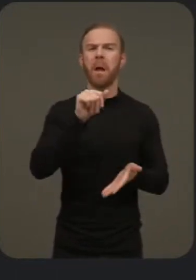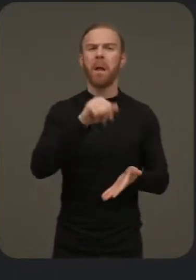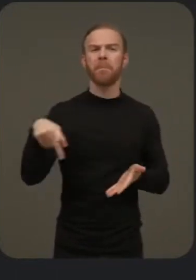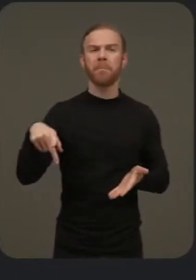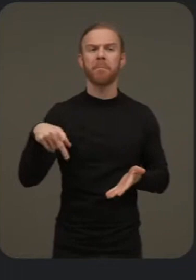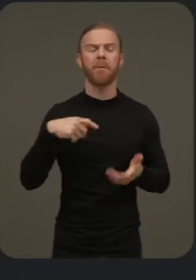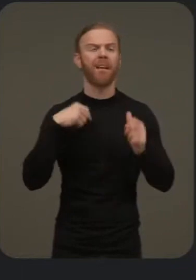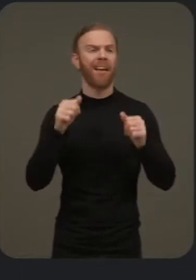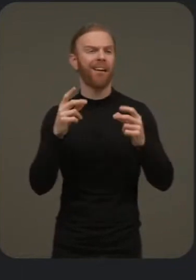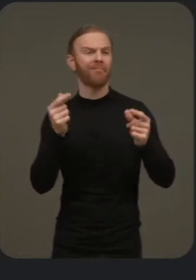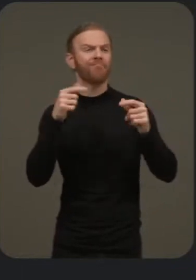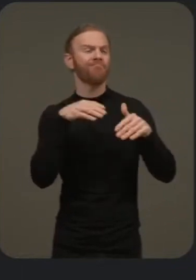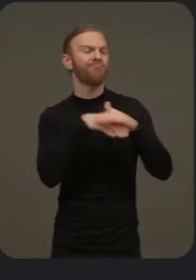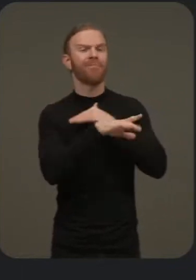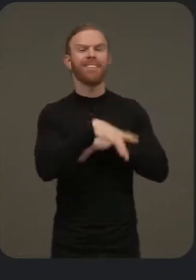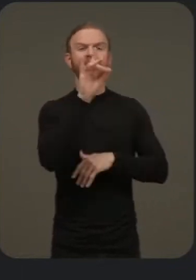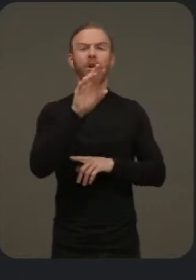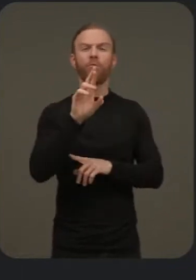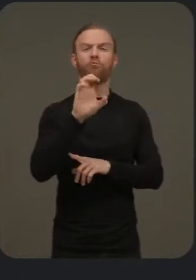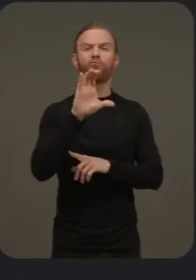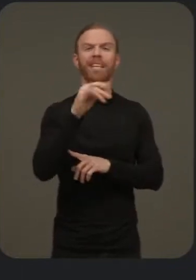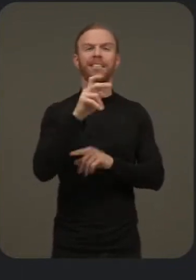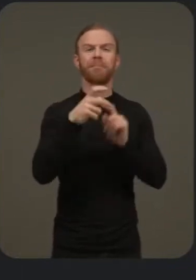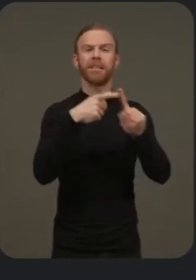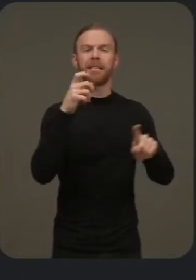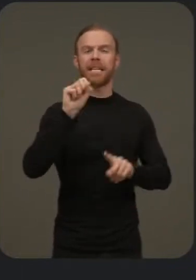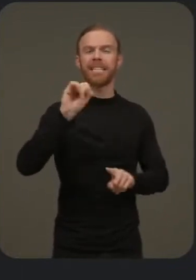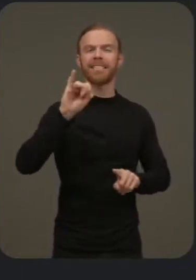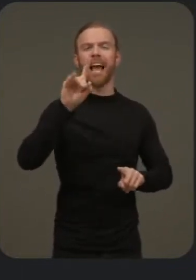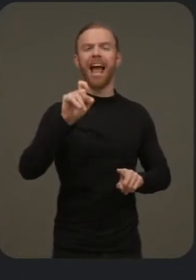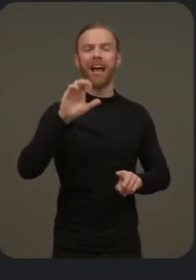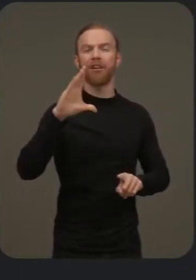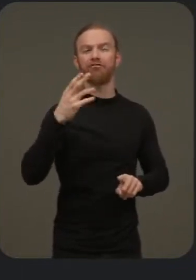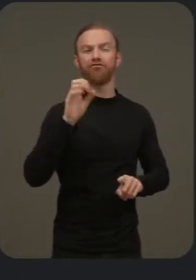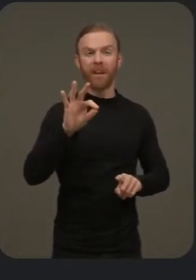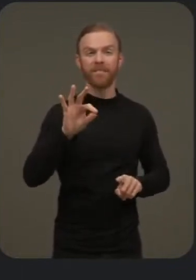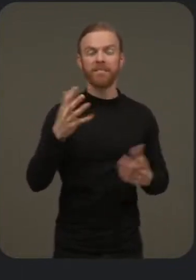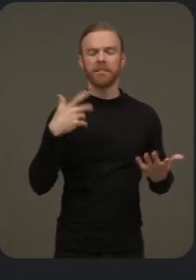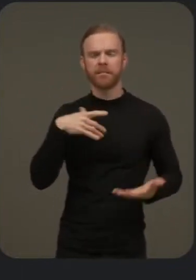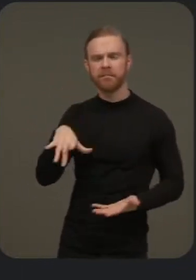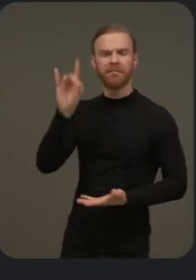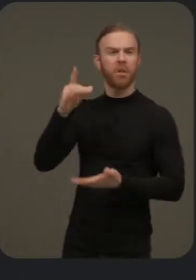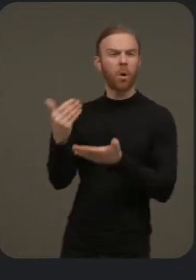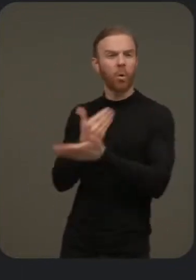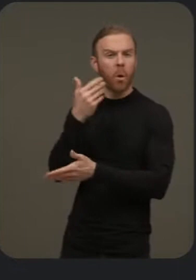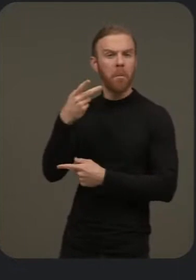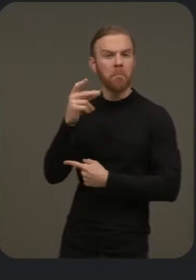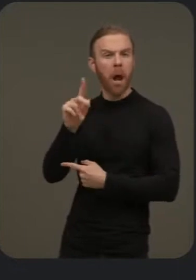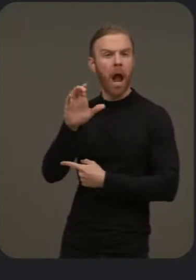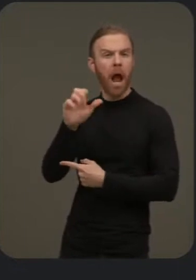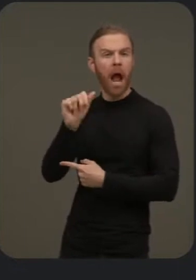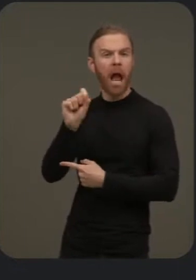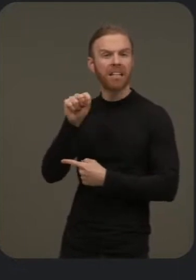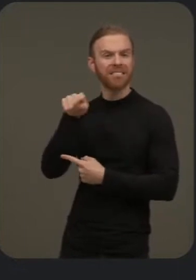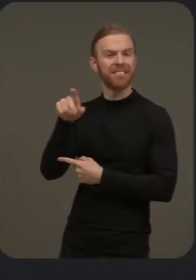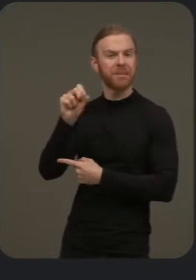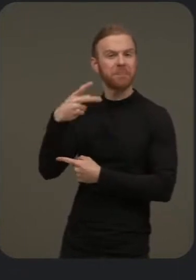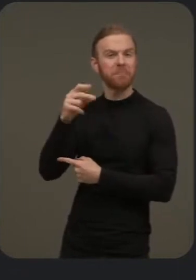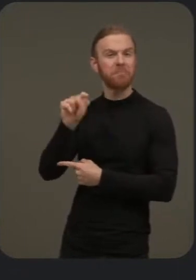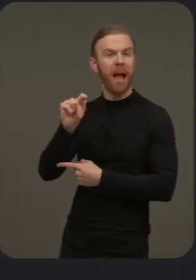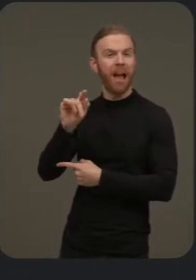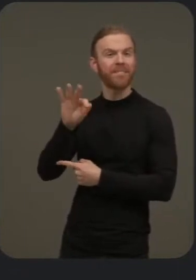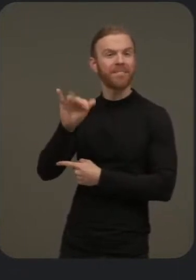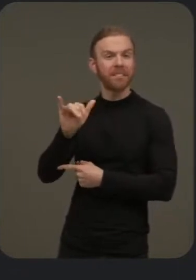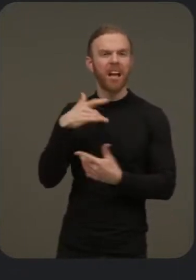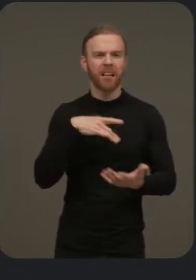can quickly find the recipe with Side Chef, or discover a new podcast on Spotify, or find something to watch with the